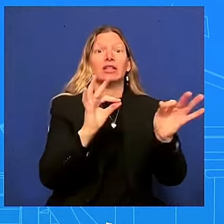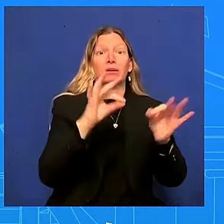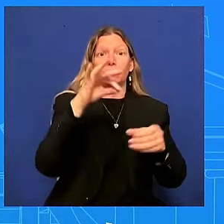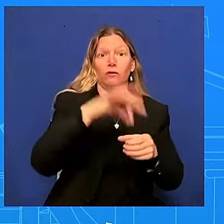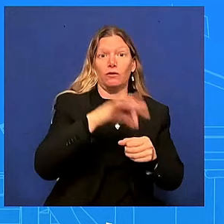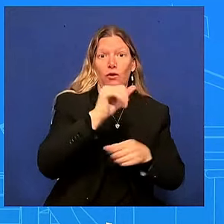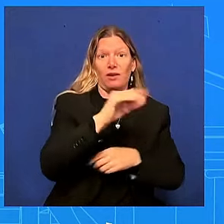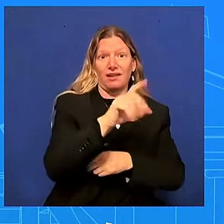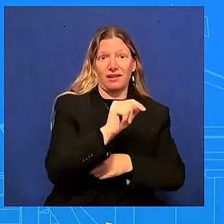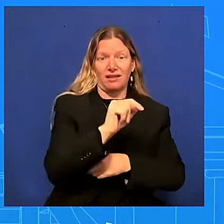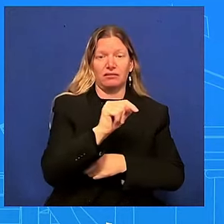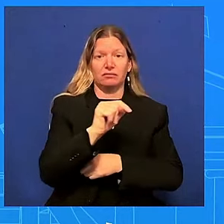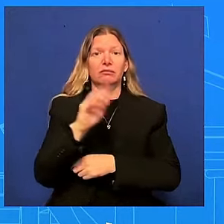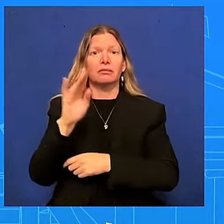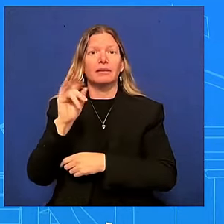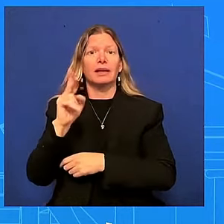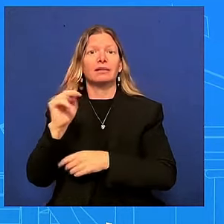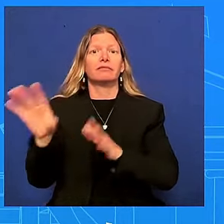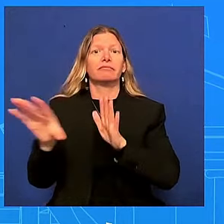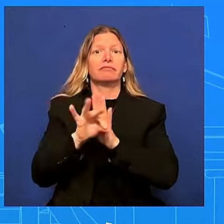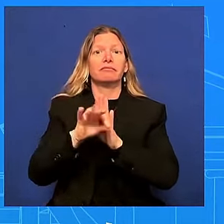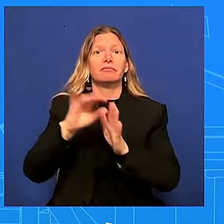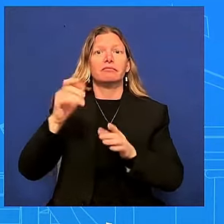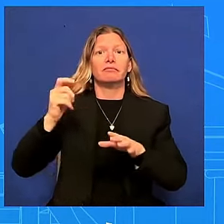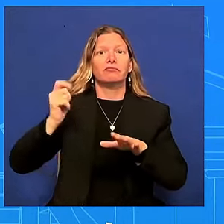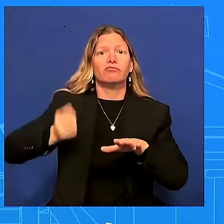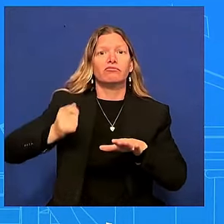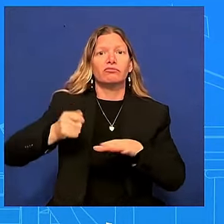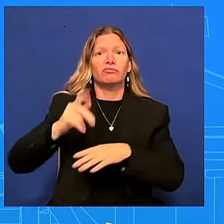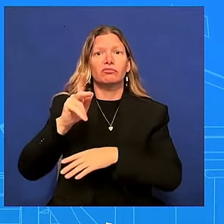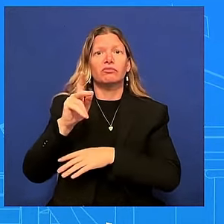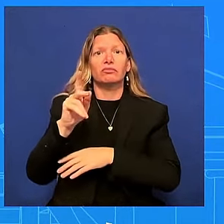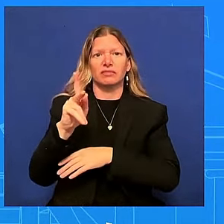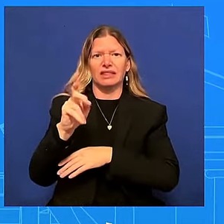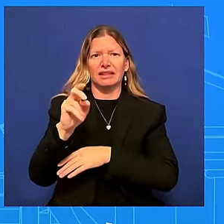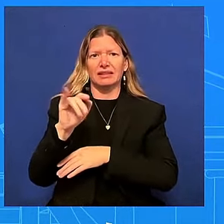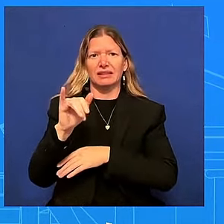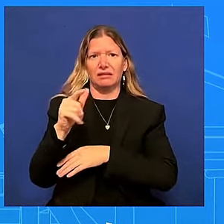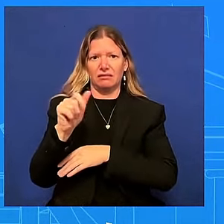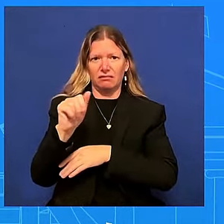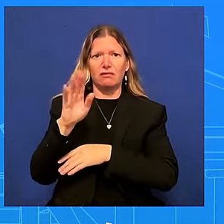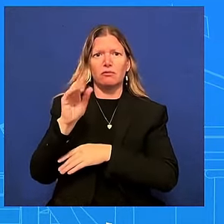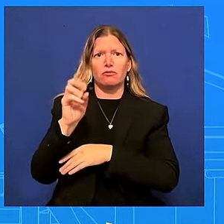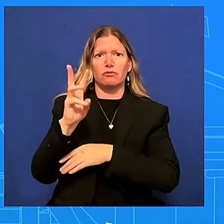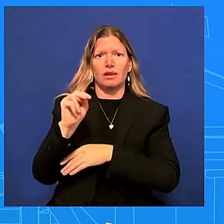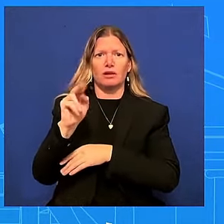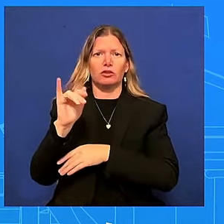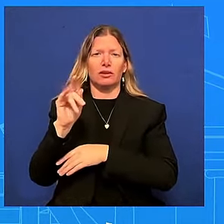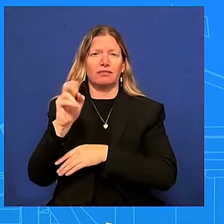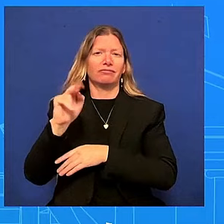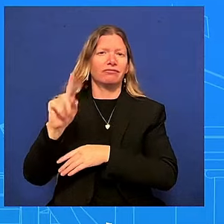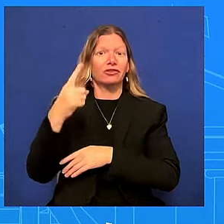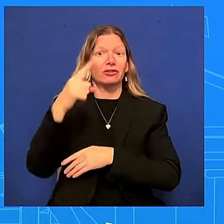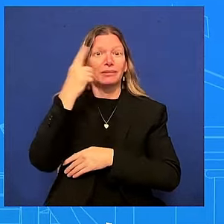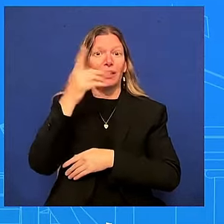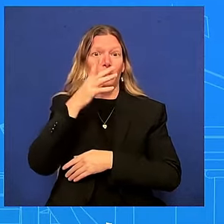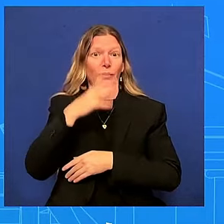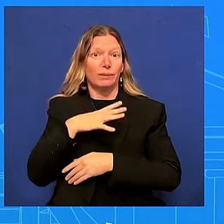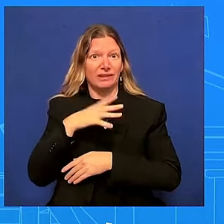and has appointed more black women to the federal appellate court than every other president in history combined